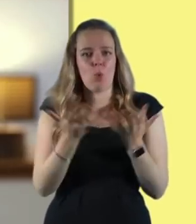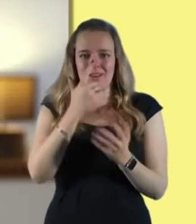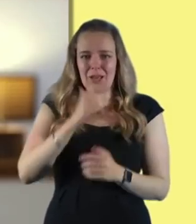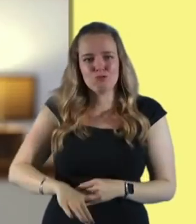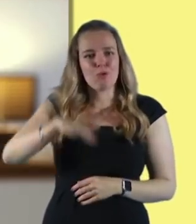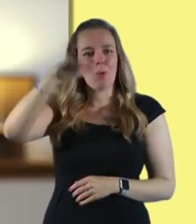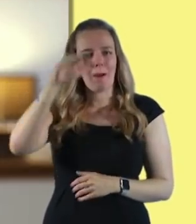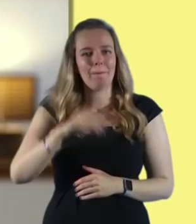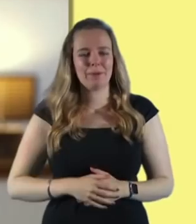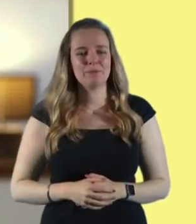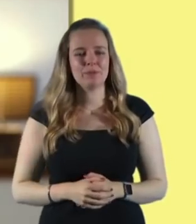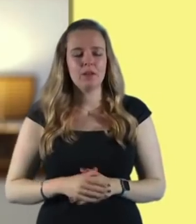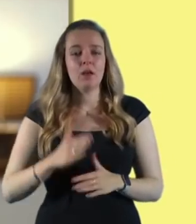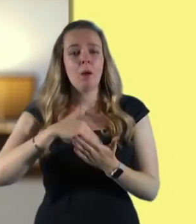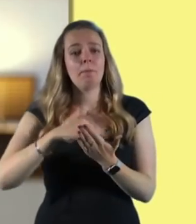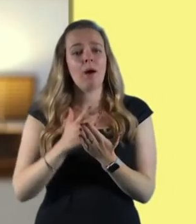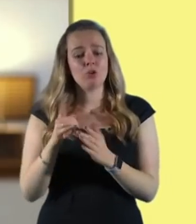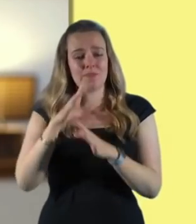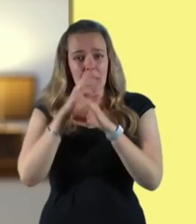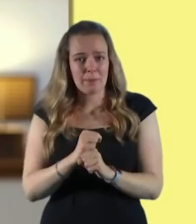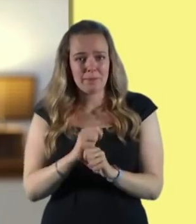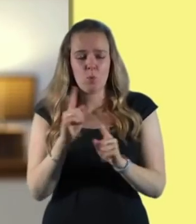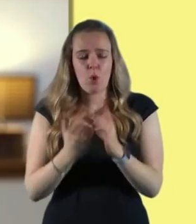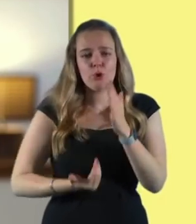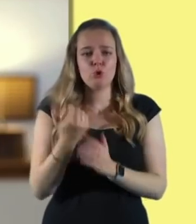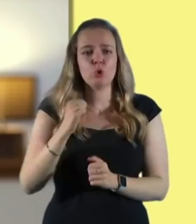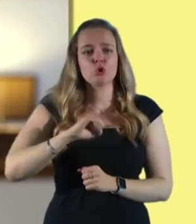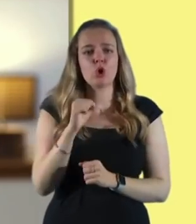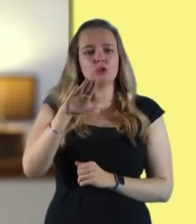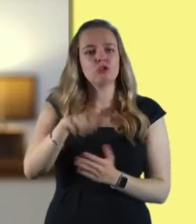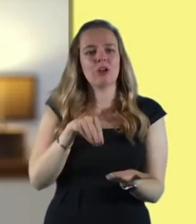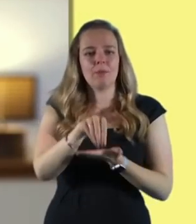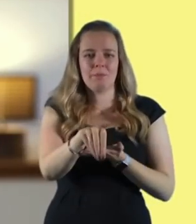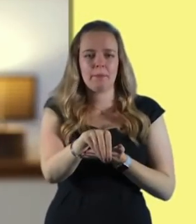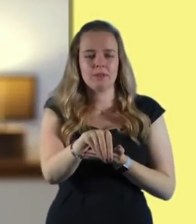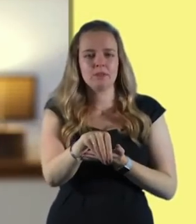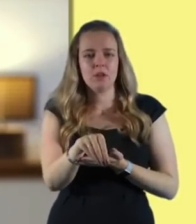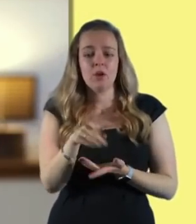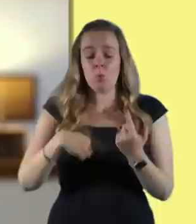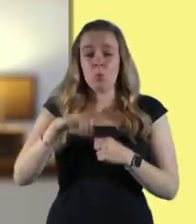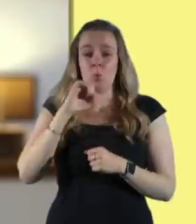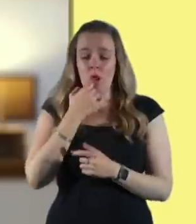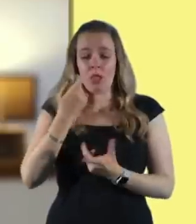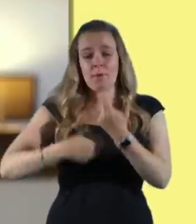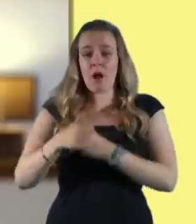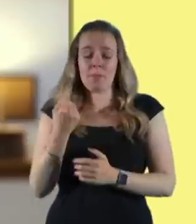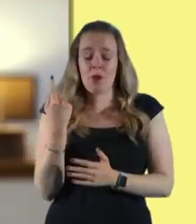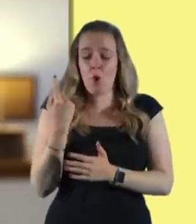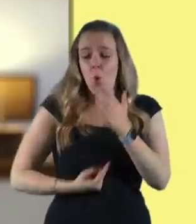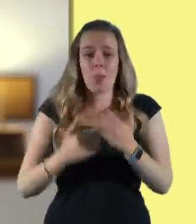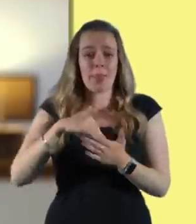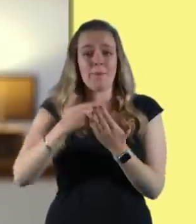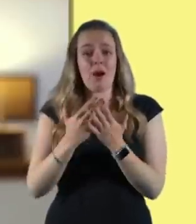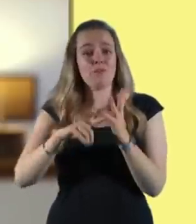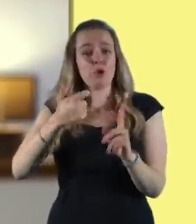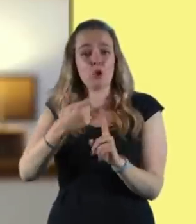At the heart of that commitment is the new Scottish child payment. We will shortly become the only part of the UK to